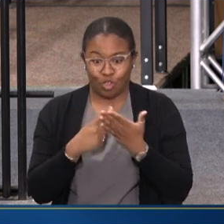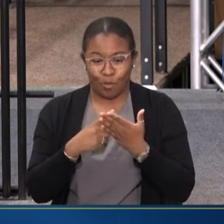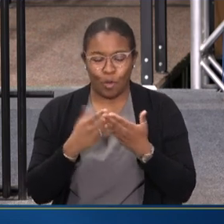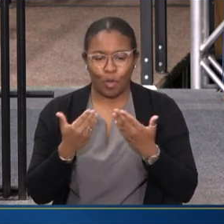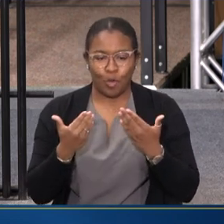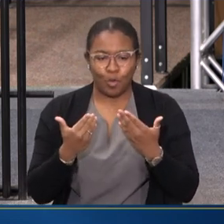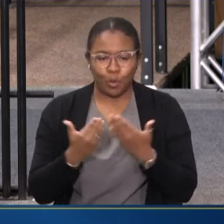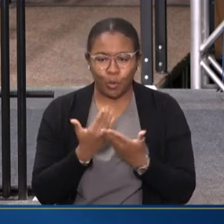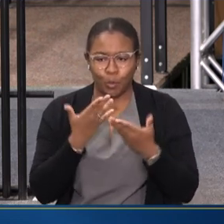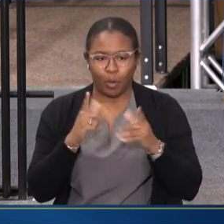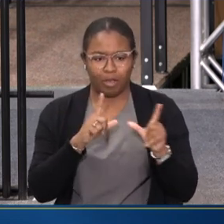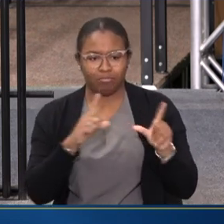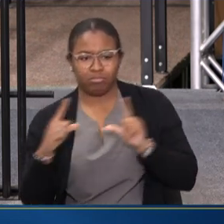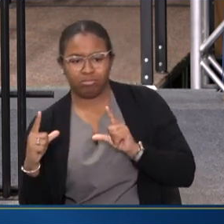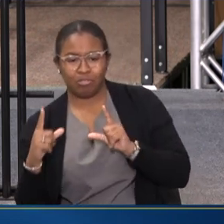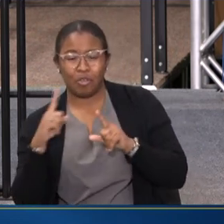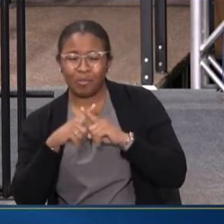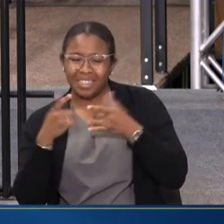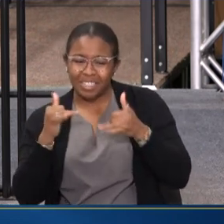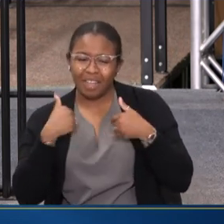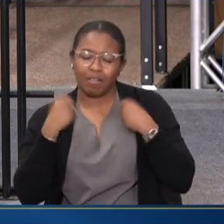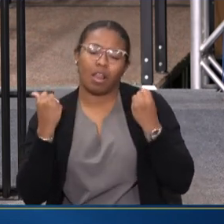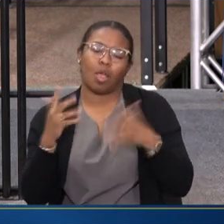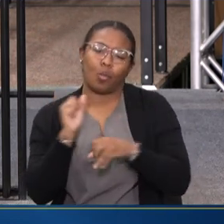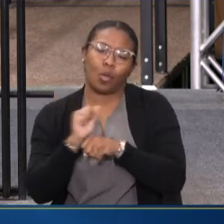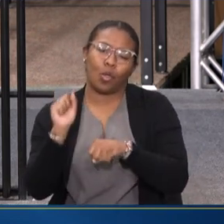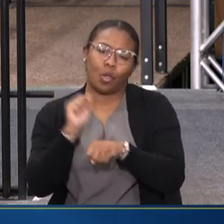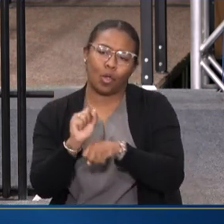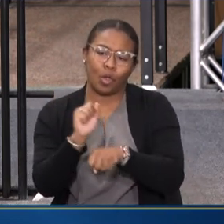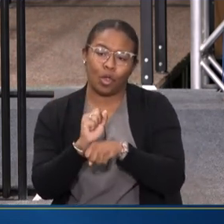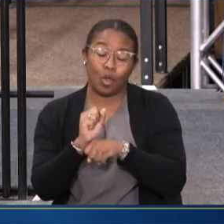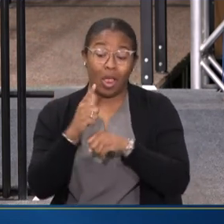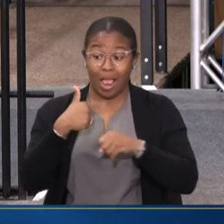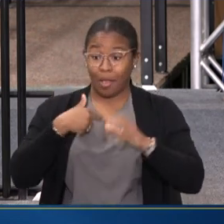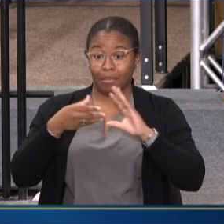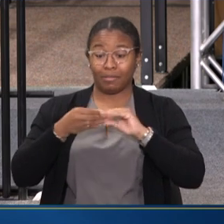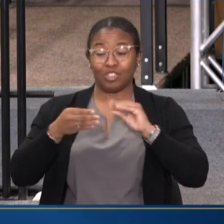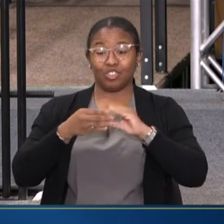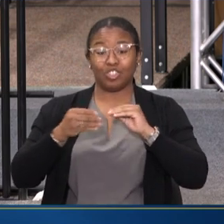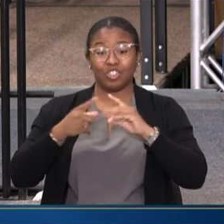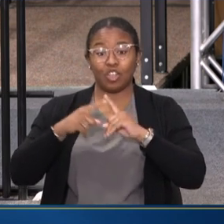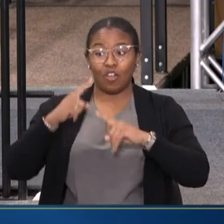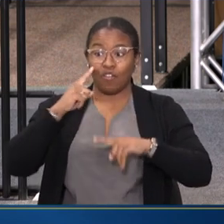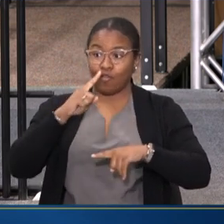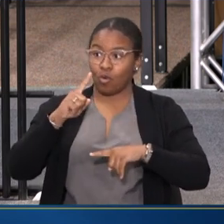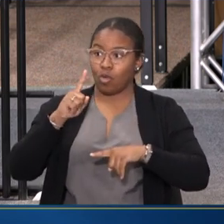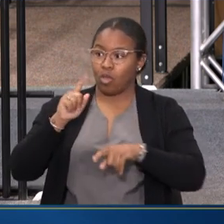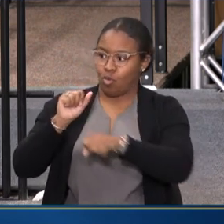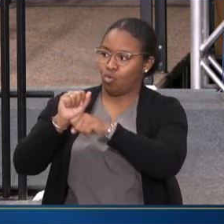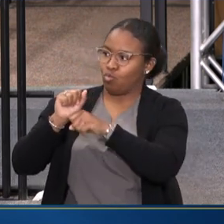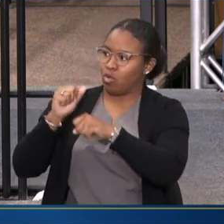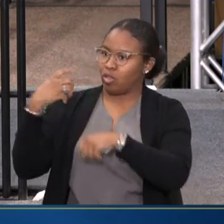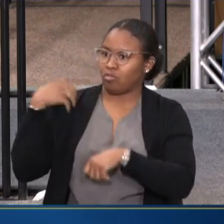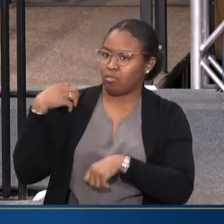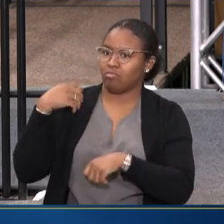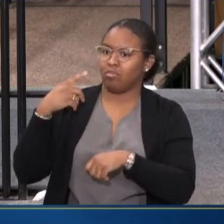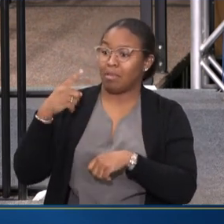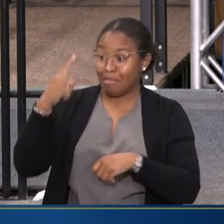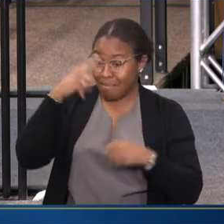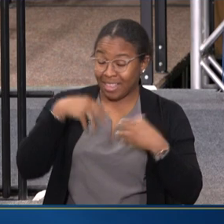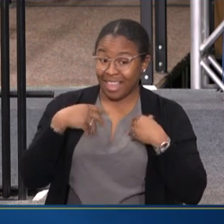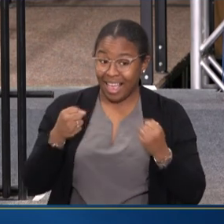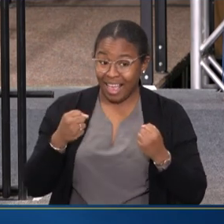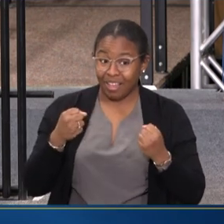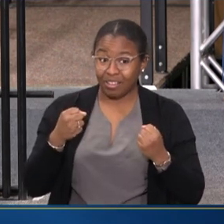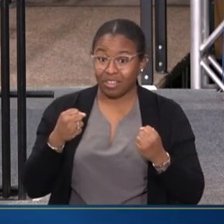THERE IS STILL A LOT OF WORK TO DO. AND OUR MESSAGE FOR EMPLOYERS IS THAT MENTAL HEALTH IS